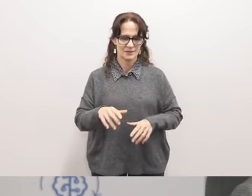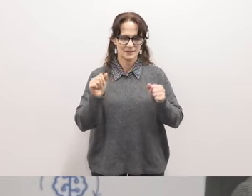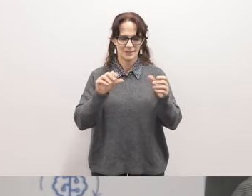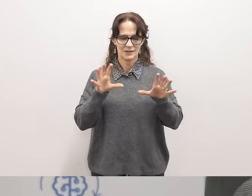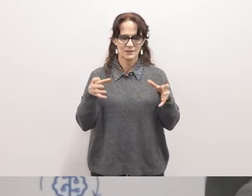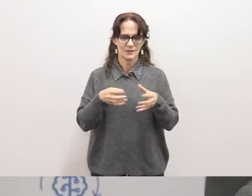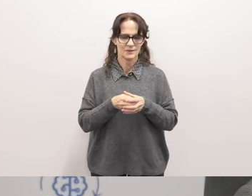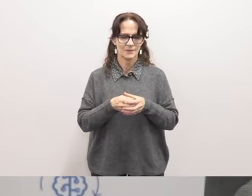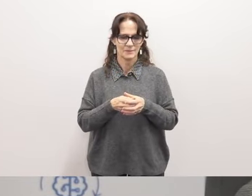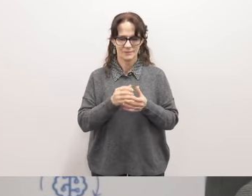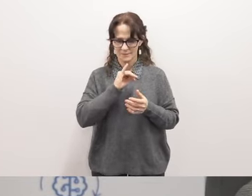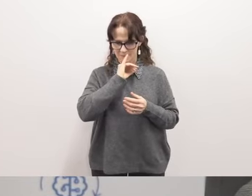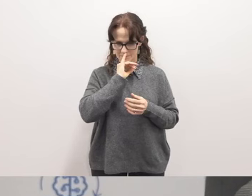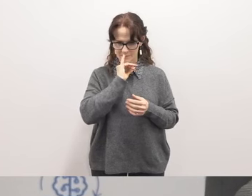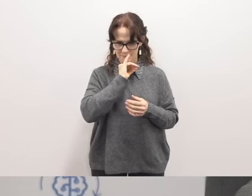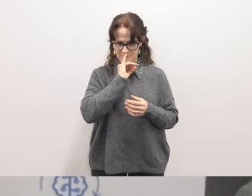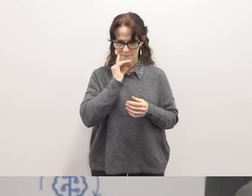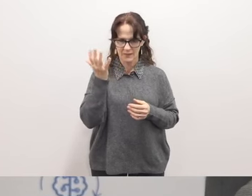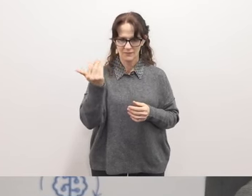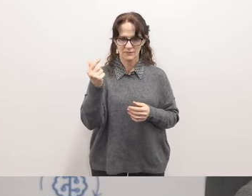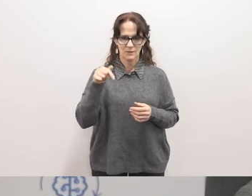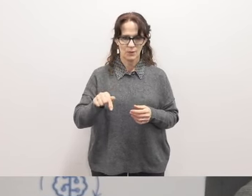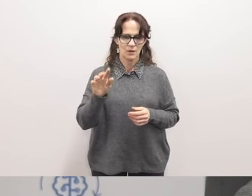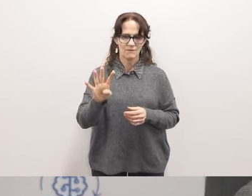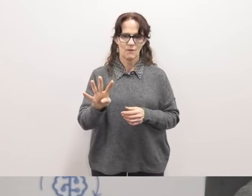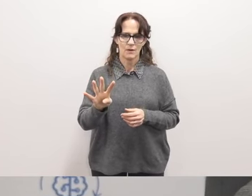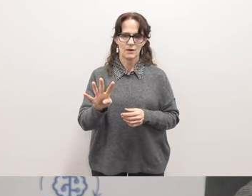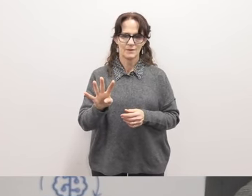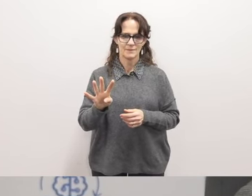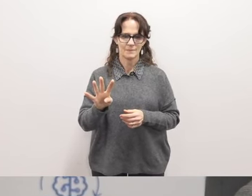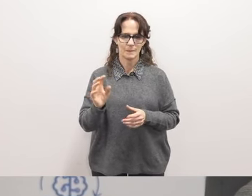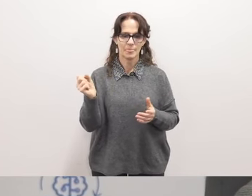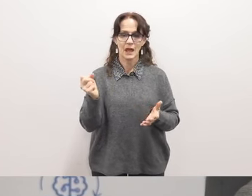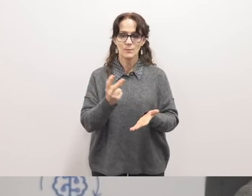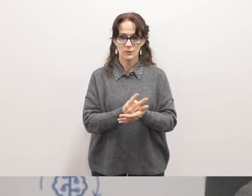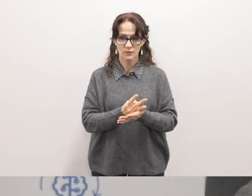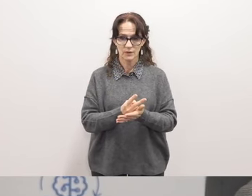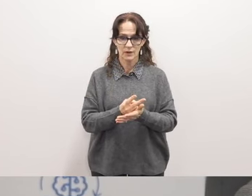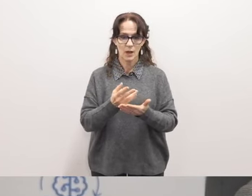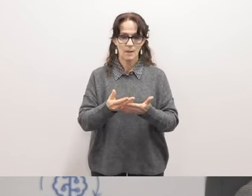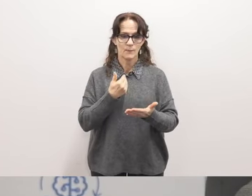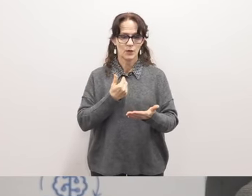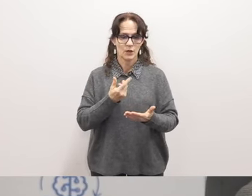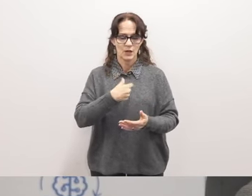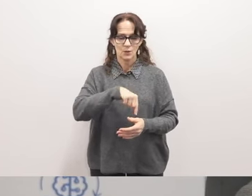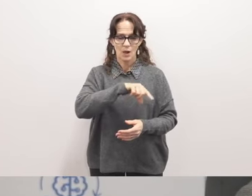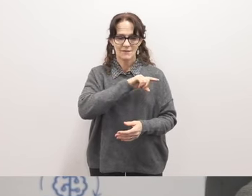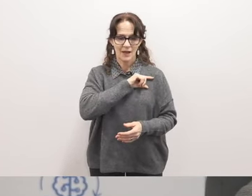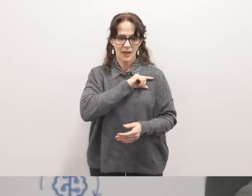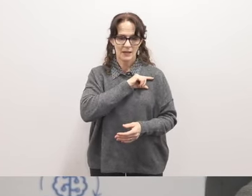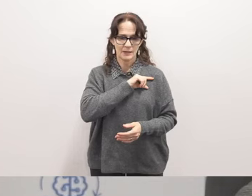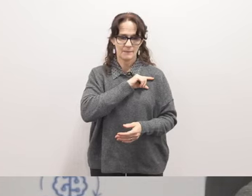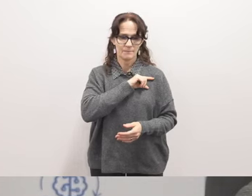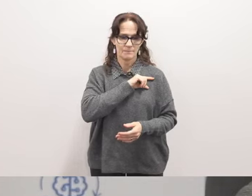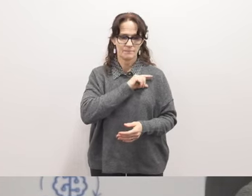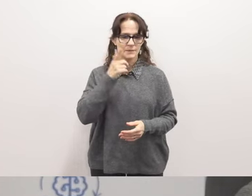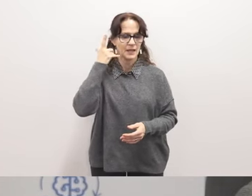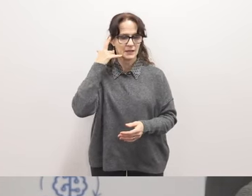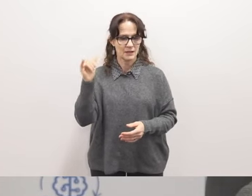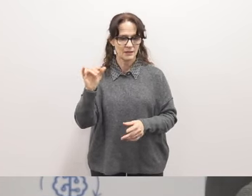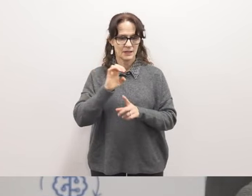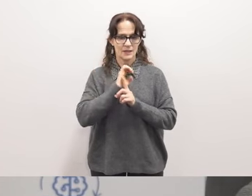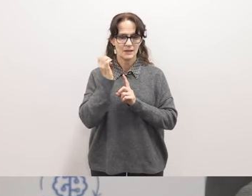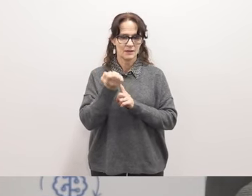village um 15.4 approval of pre-qualified uh california